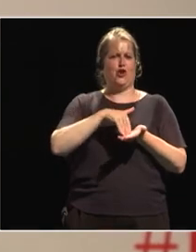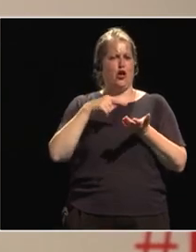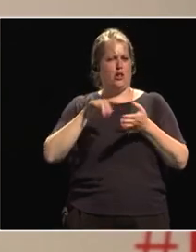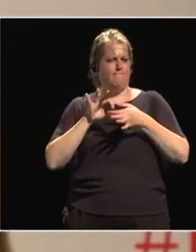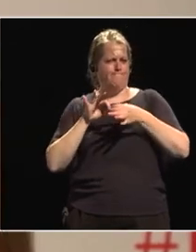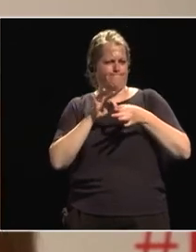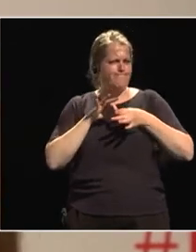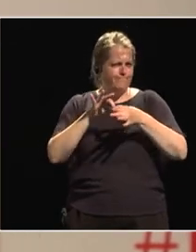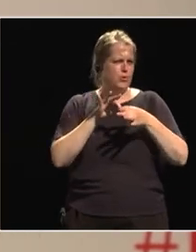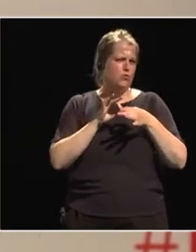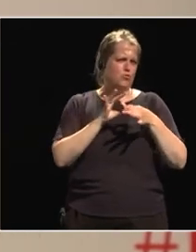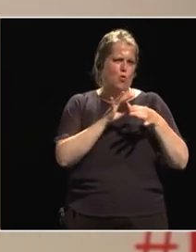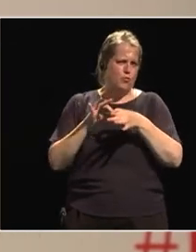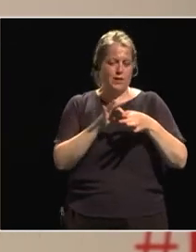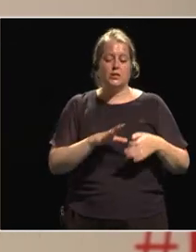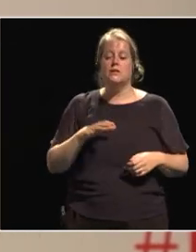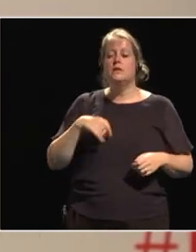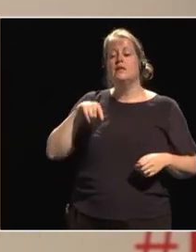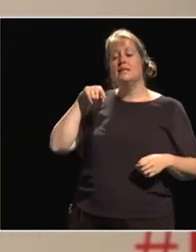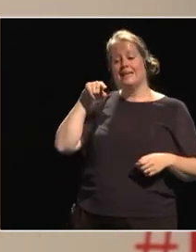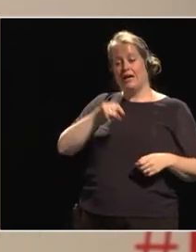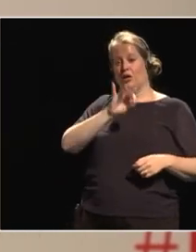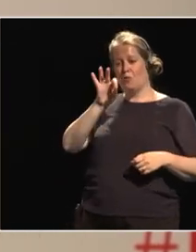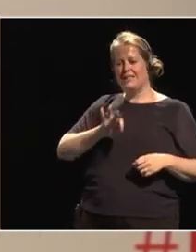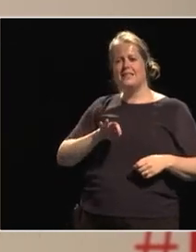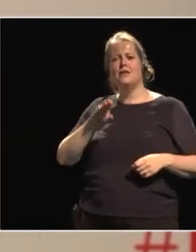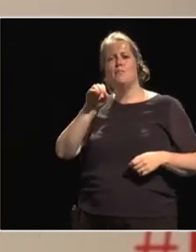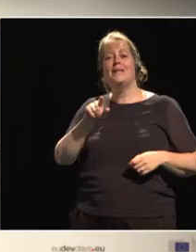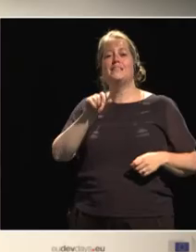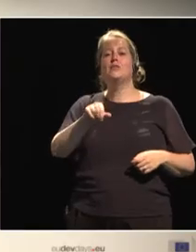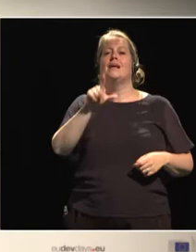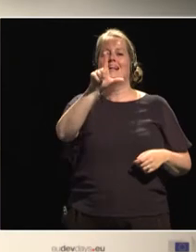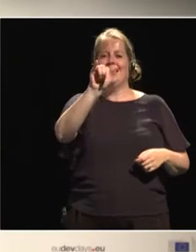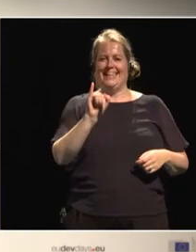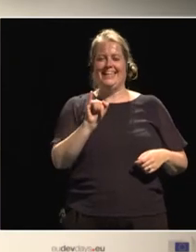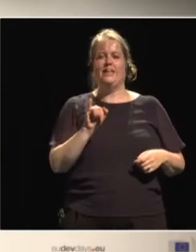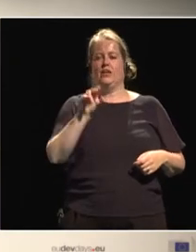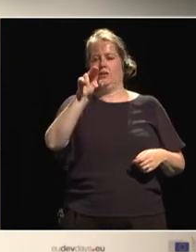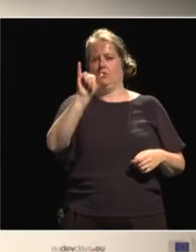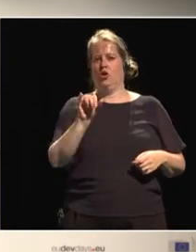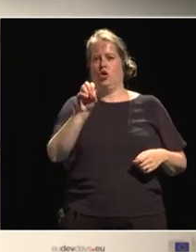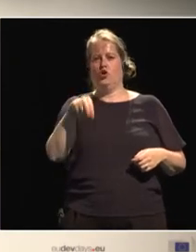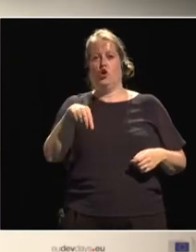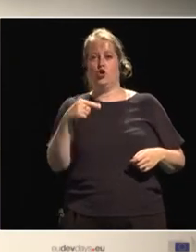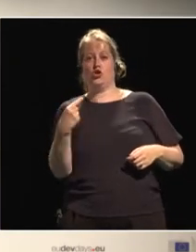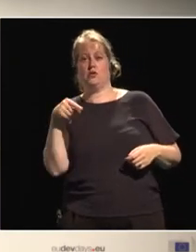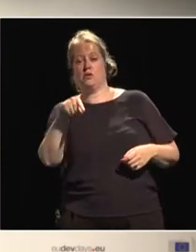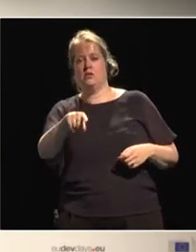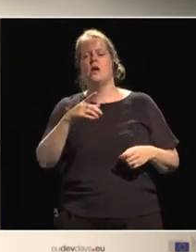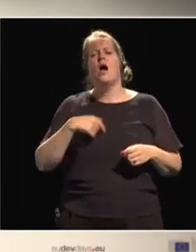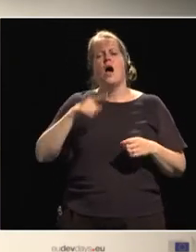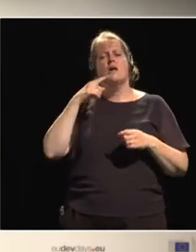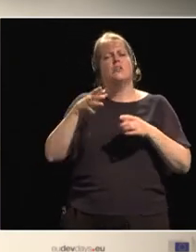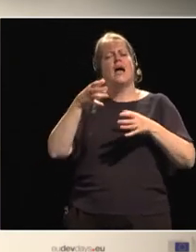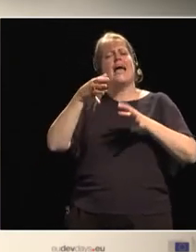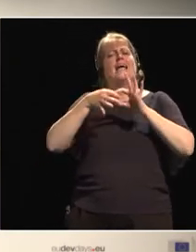is to Mr. Li Yong. He talked about the industrial parks. And the question I have, agroindustrial